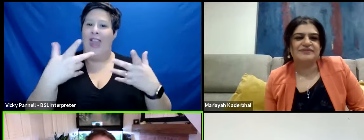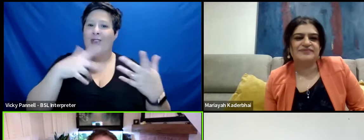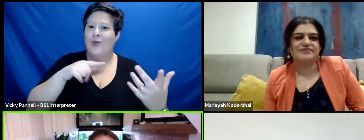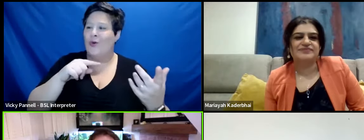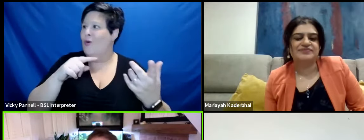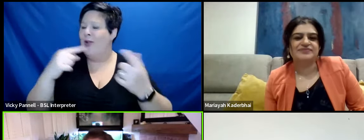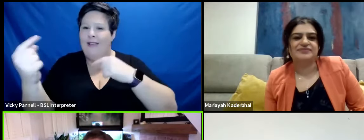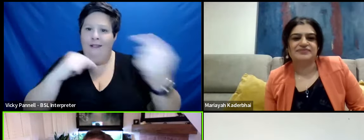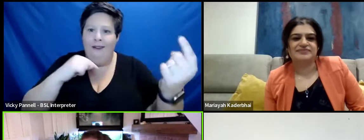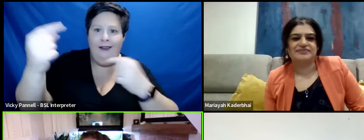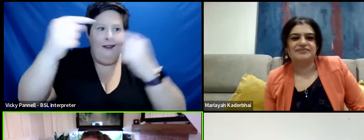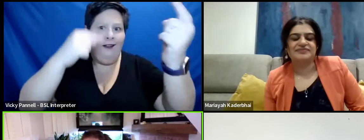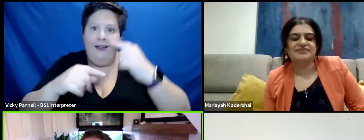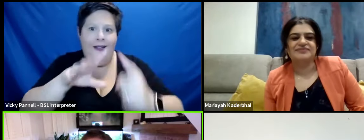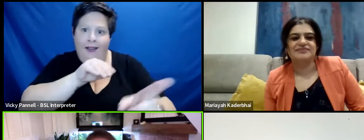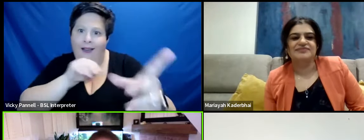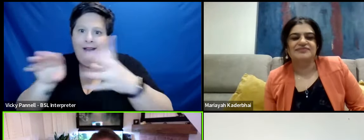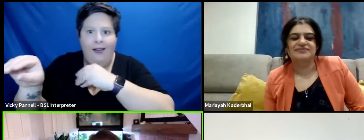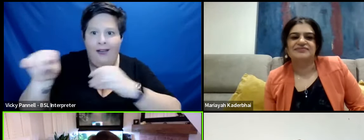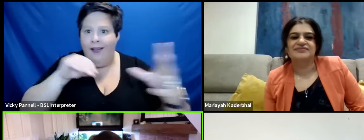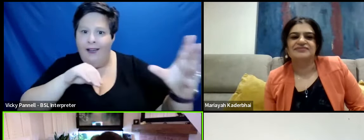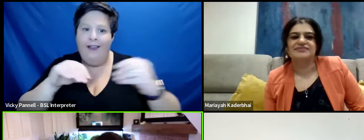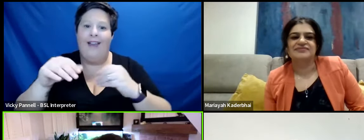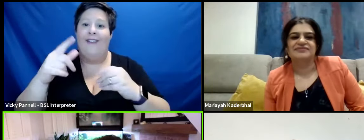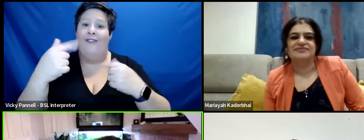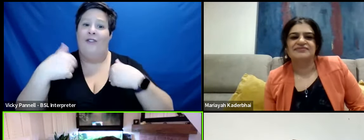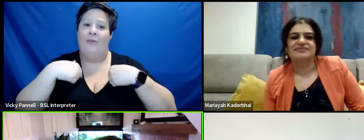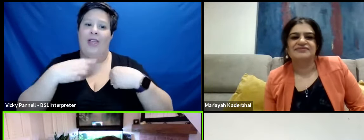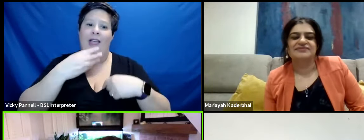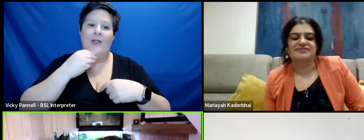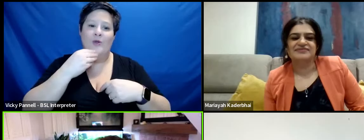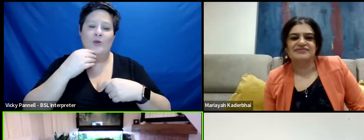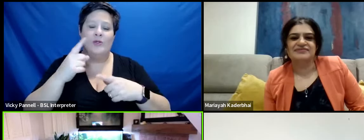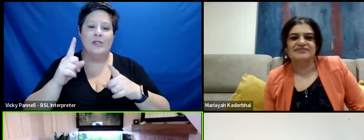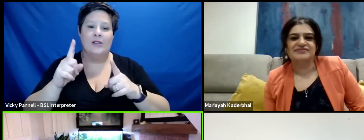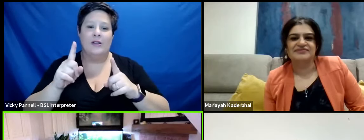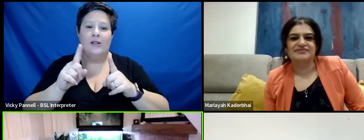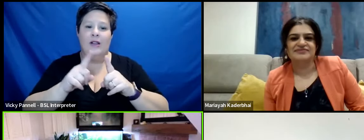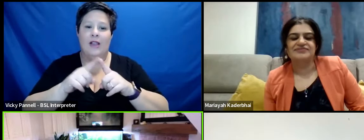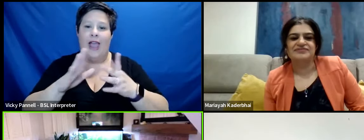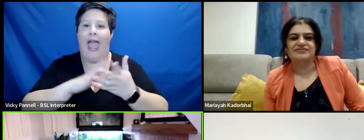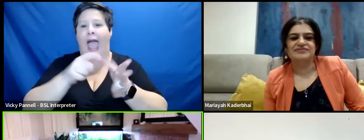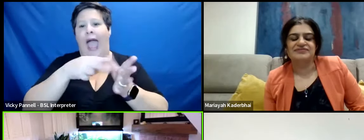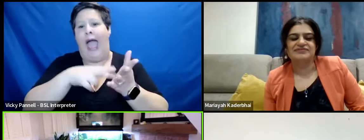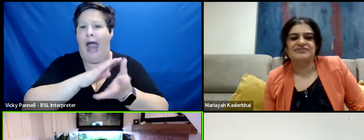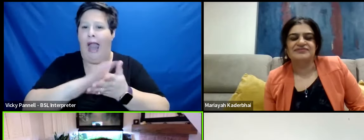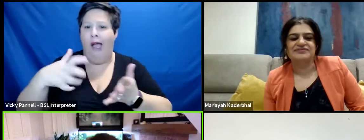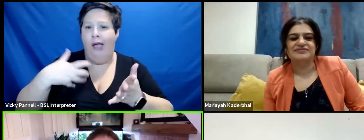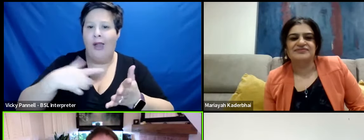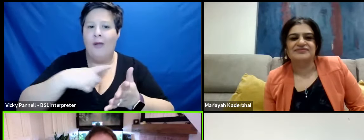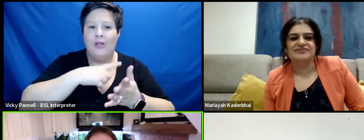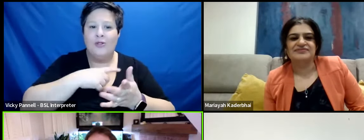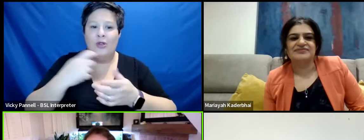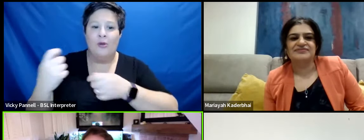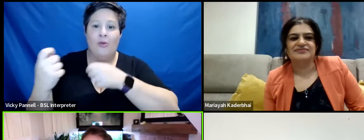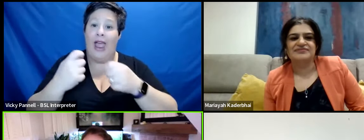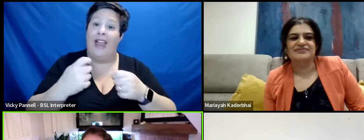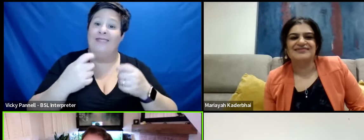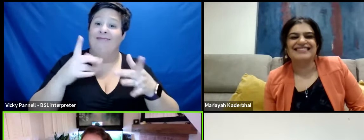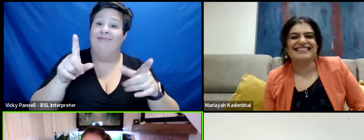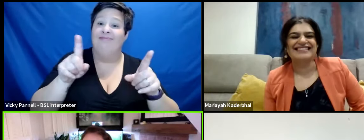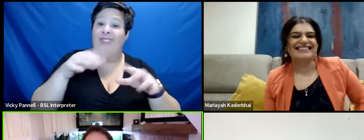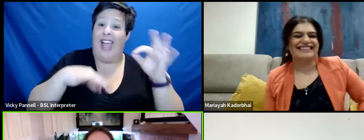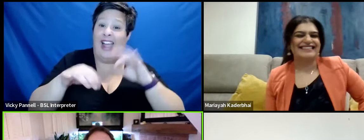off each other really. It's, to me, I always use that reference of Anna gets annoyed because I always bring acting back to football